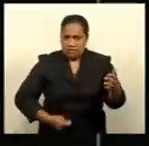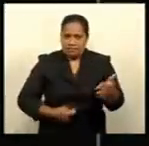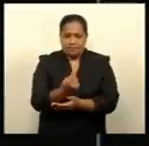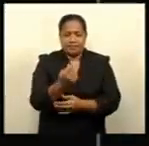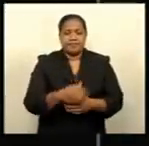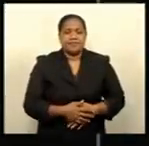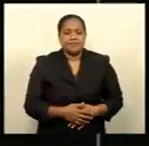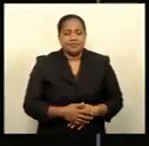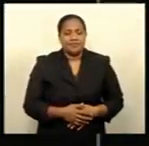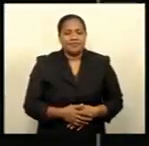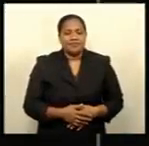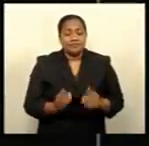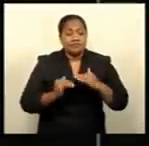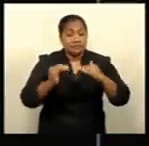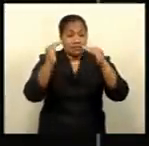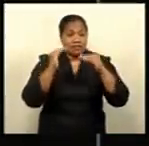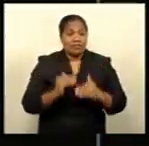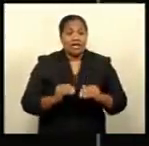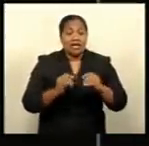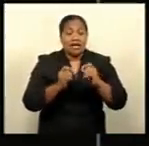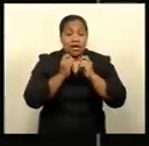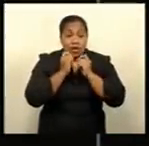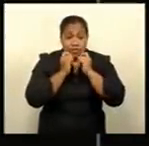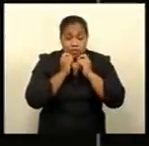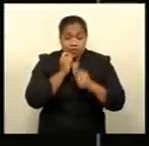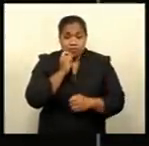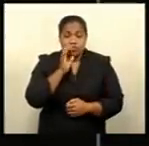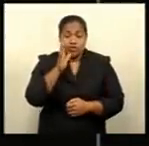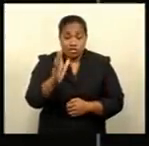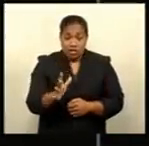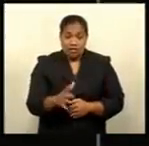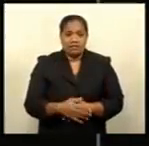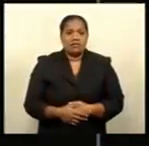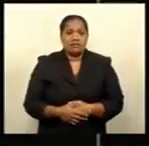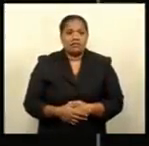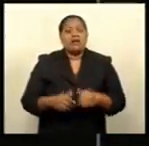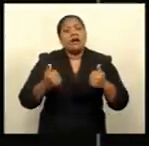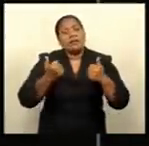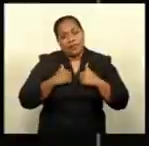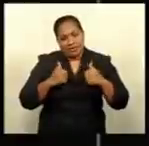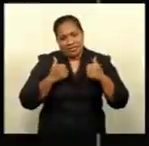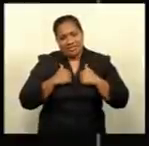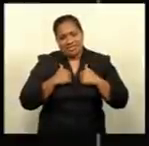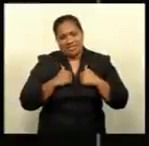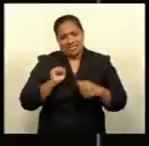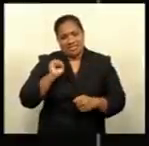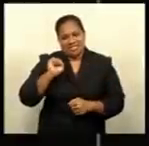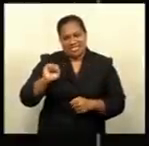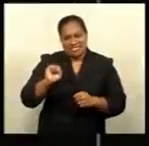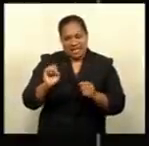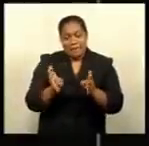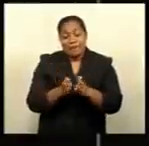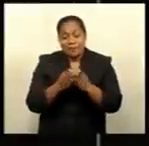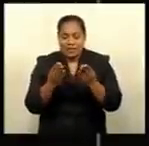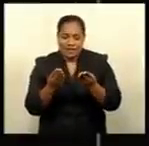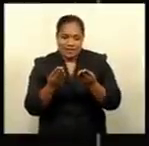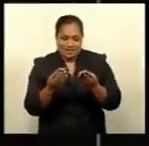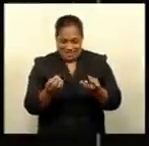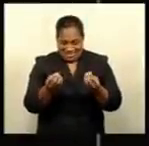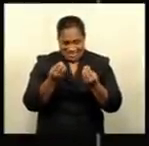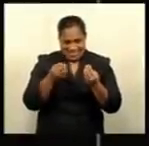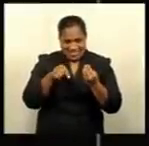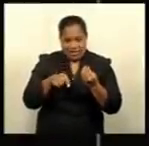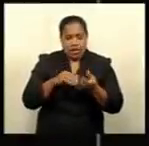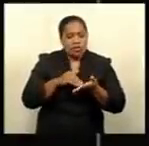from Namata in Bautai Levu is practicing his biblical teaching of helping thy neighbor during this COVID-19